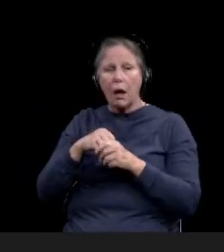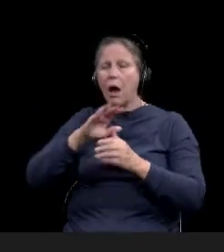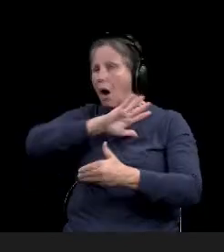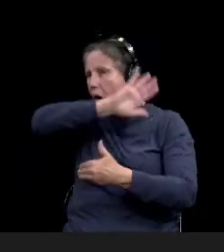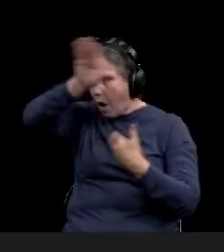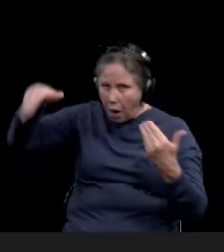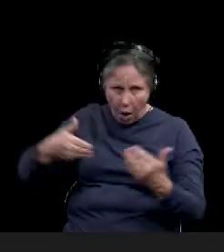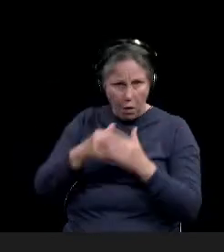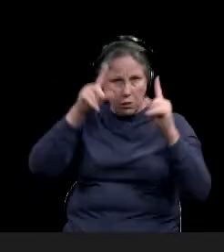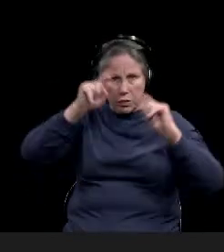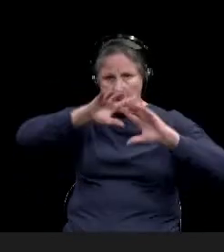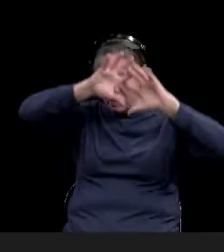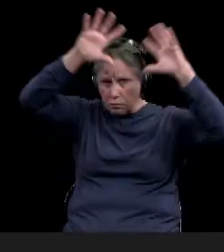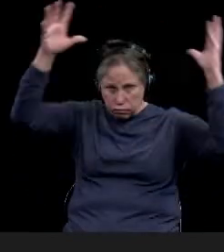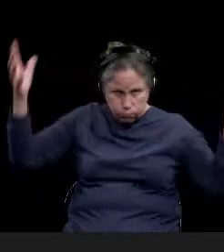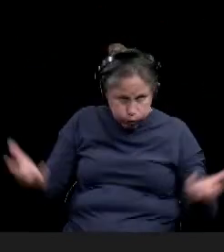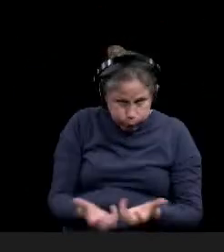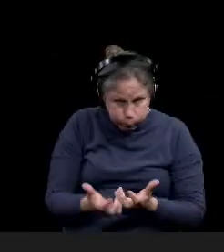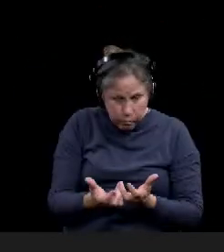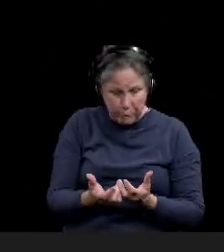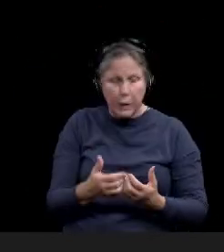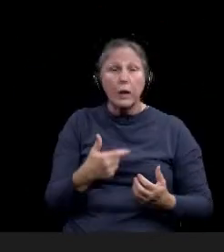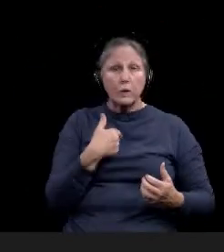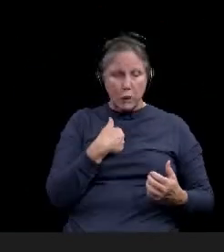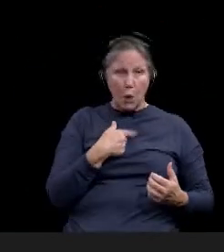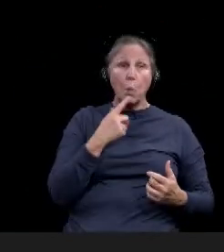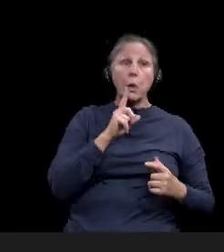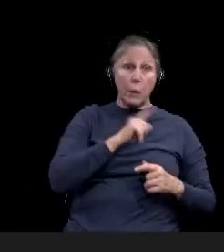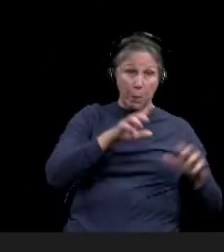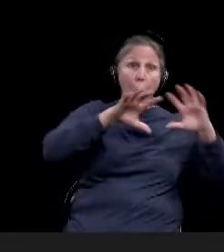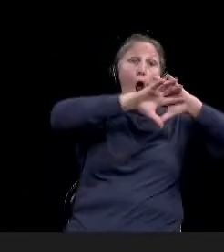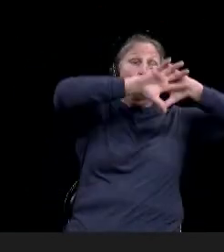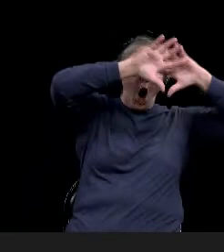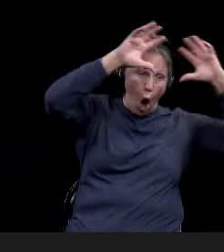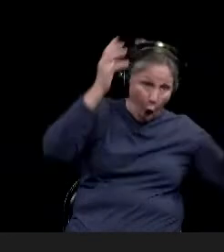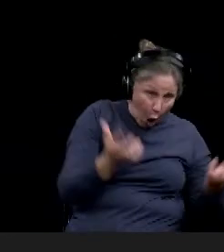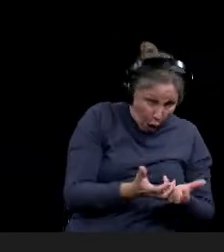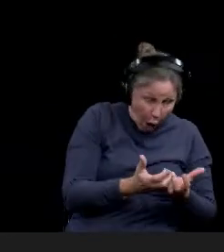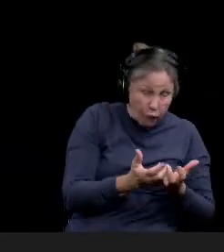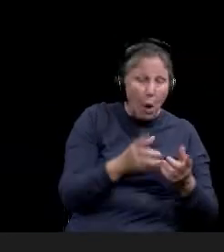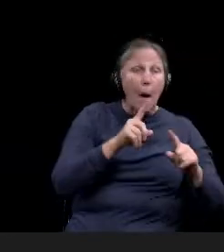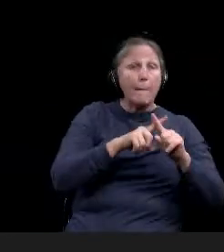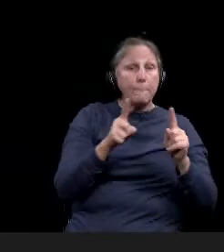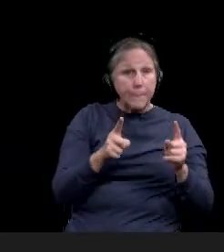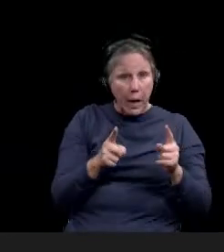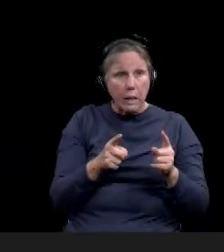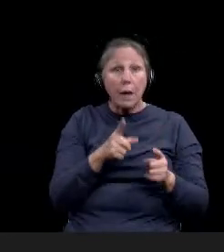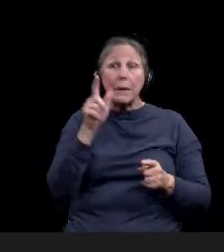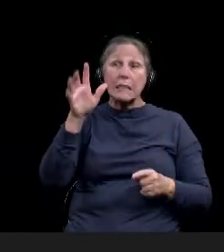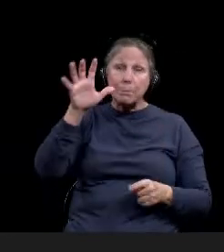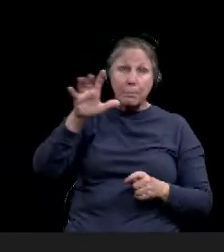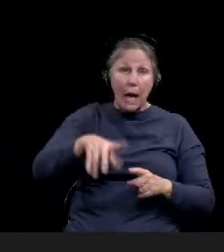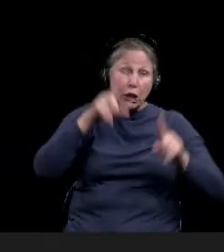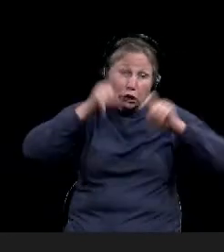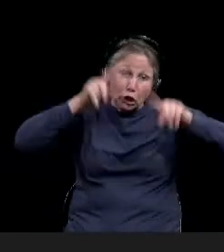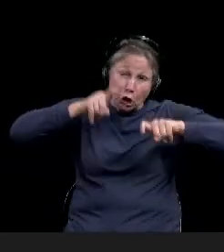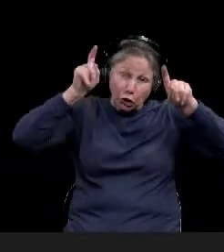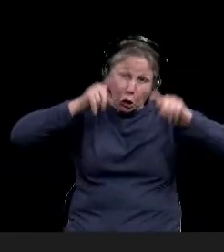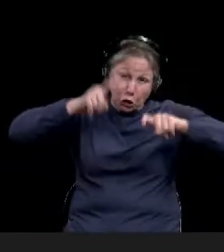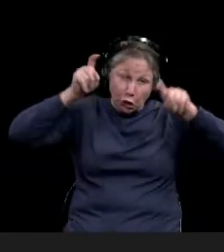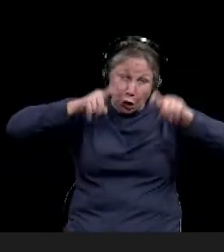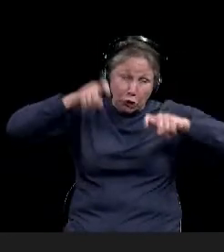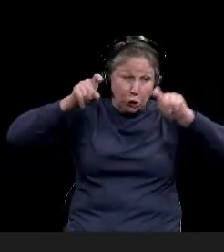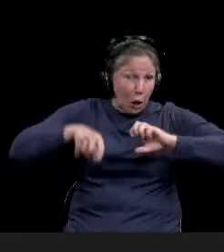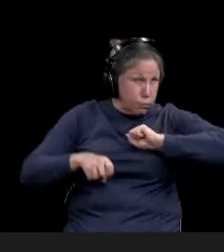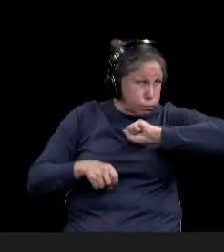their, in their numbers. And so we feel like we need to do that too, but that is what caused this big drop over the last